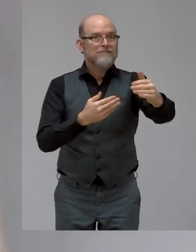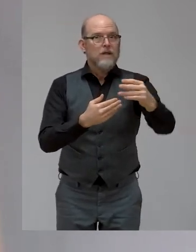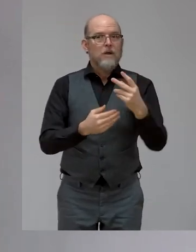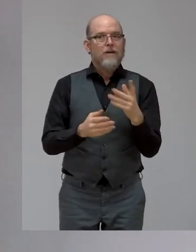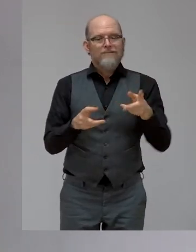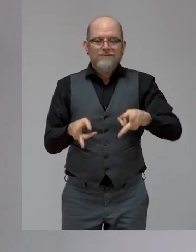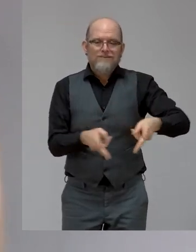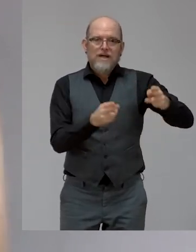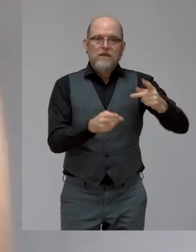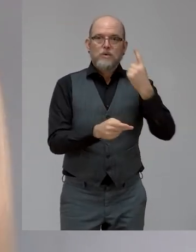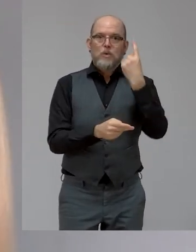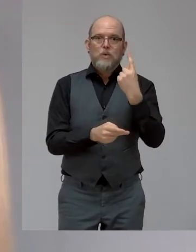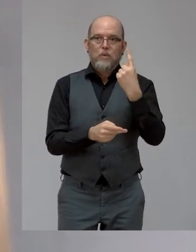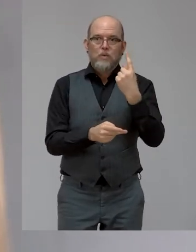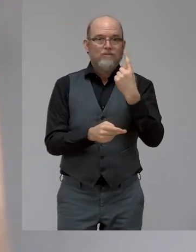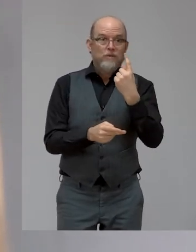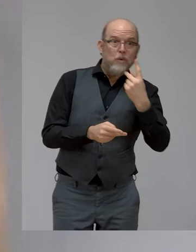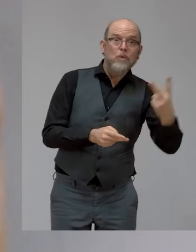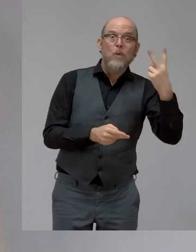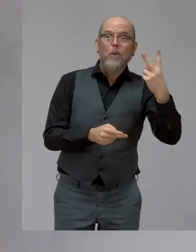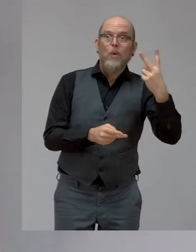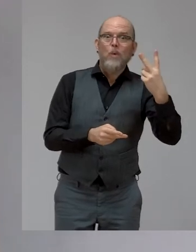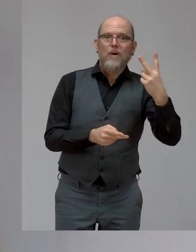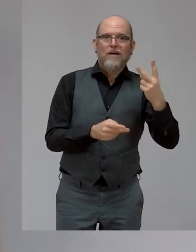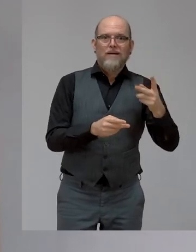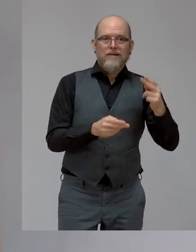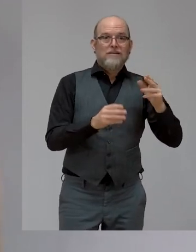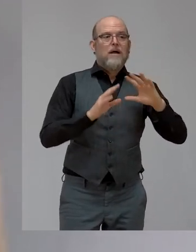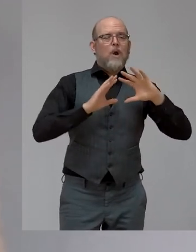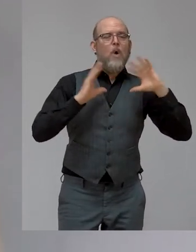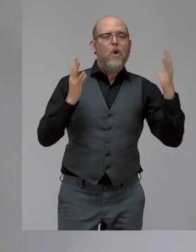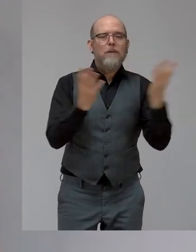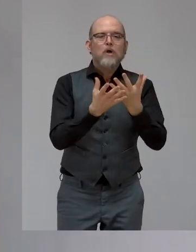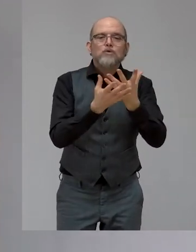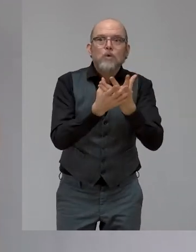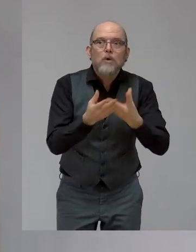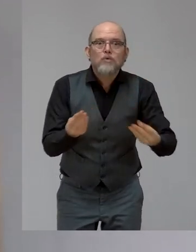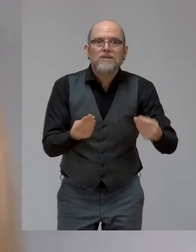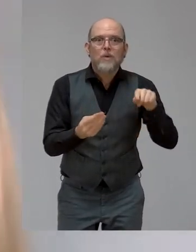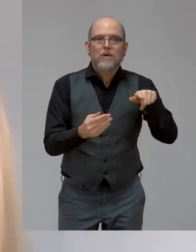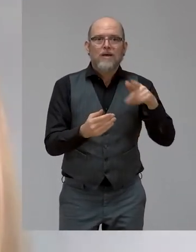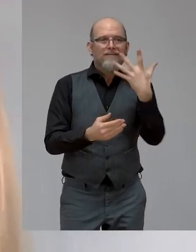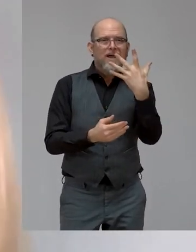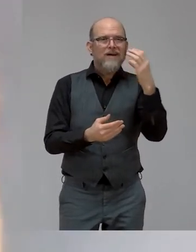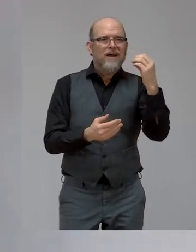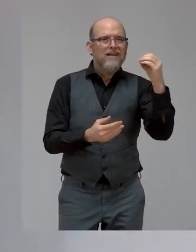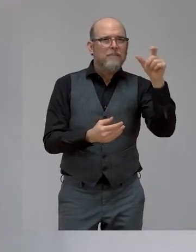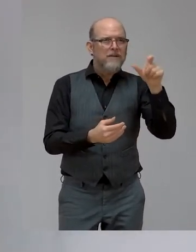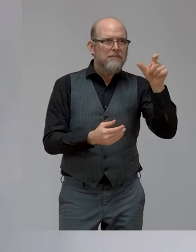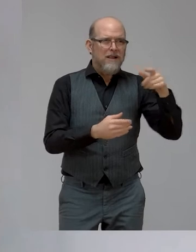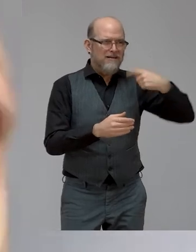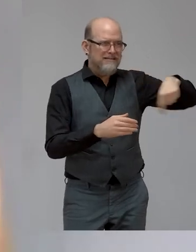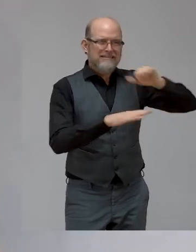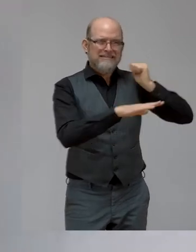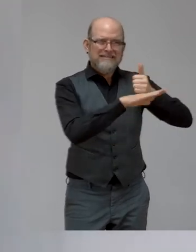global hack and to use the power of the 500 CEOs, their procurement and supply chains,